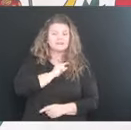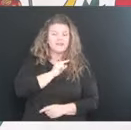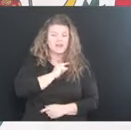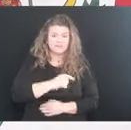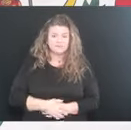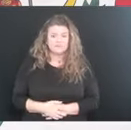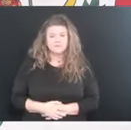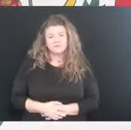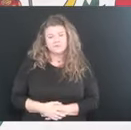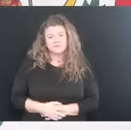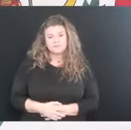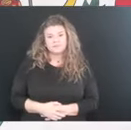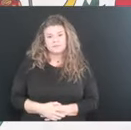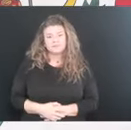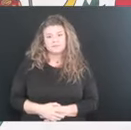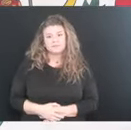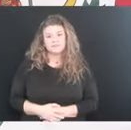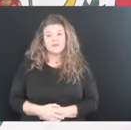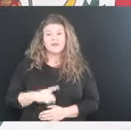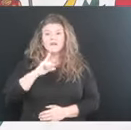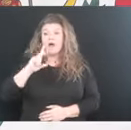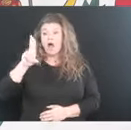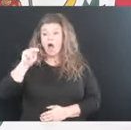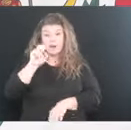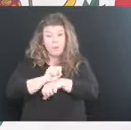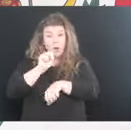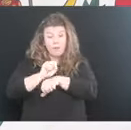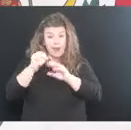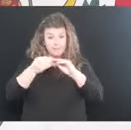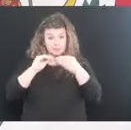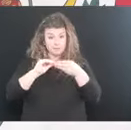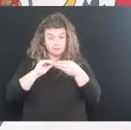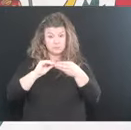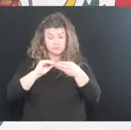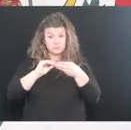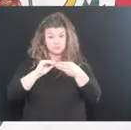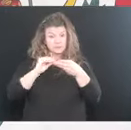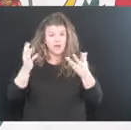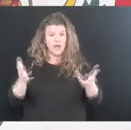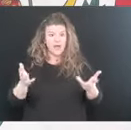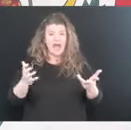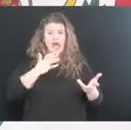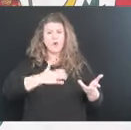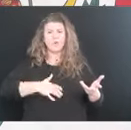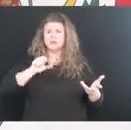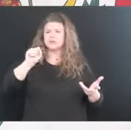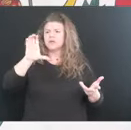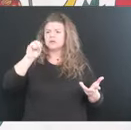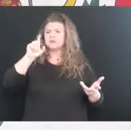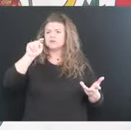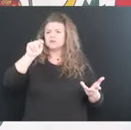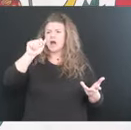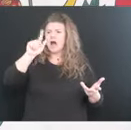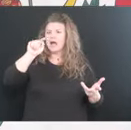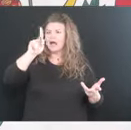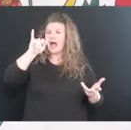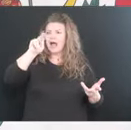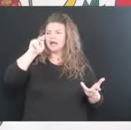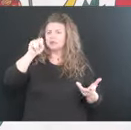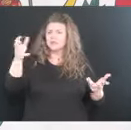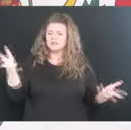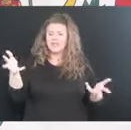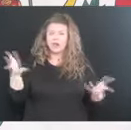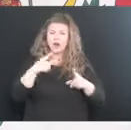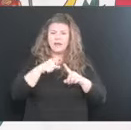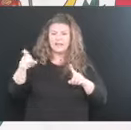Uh, as far as unemployment numbers, you know, I wish we had Scott Atkins on with us and everything cause he could talk without,